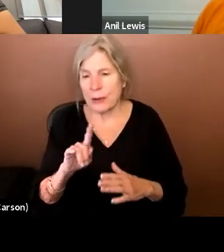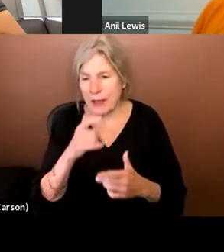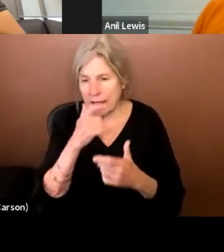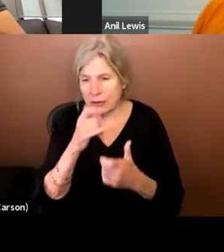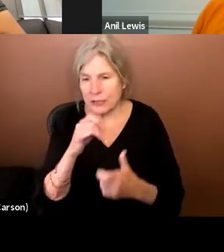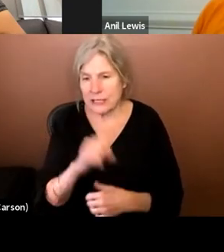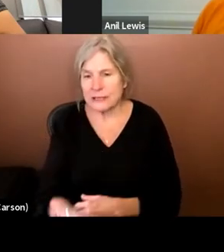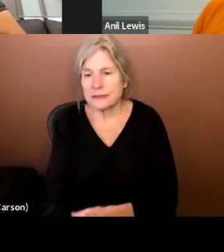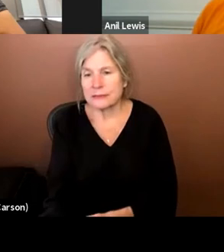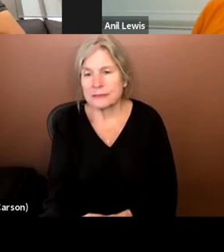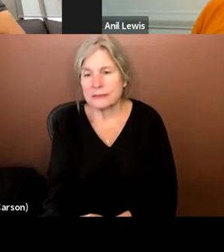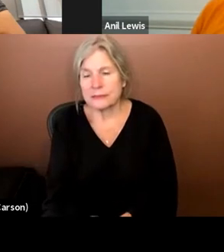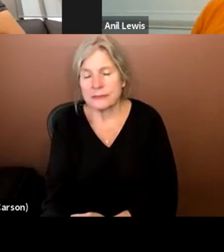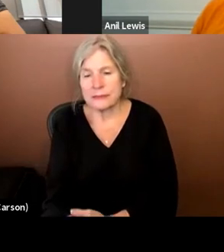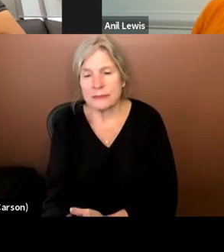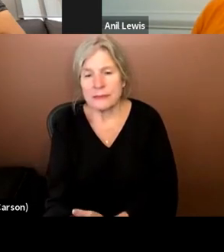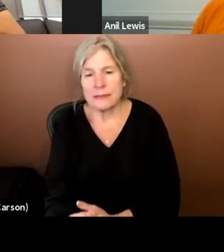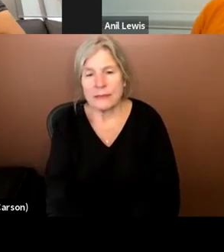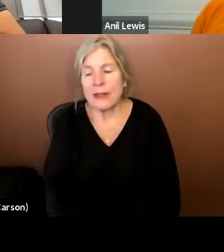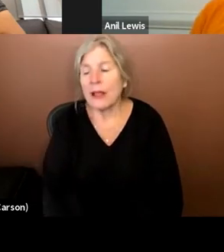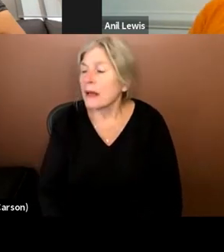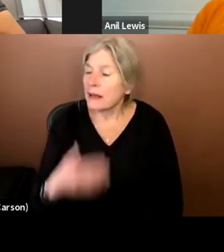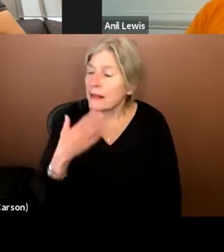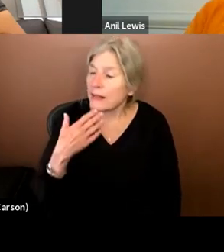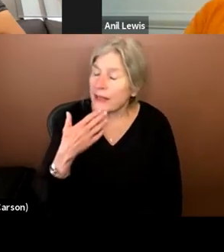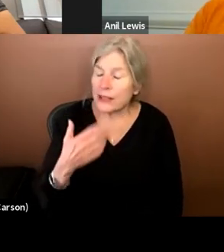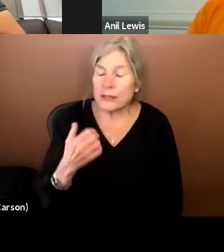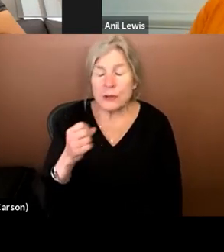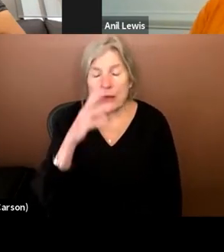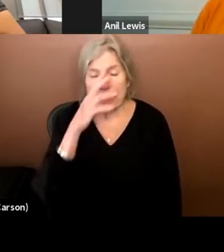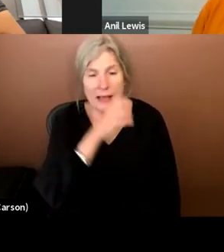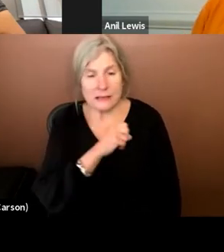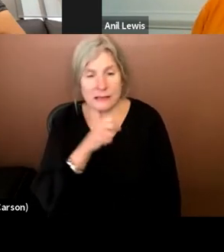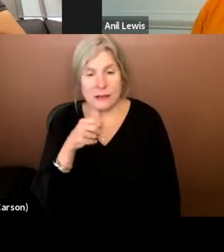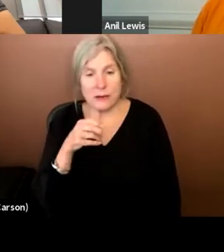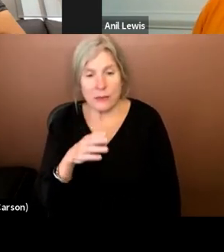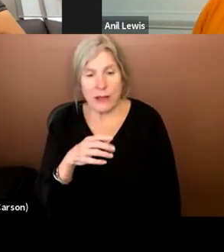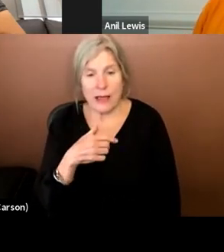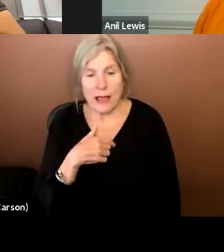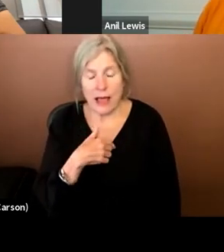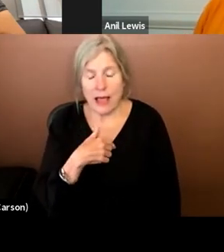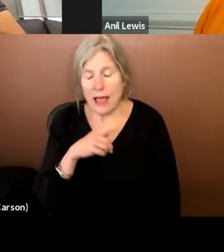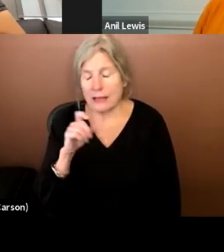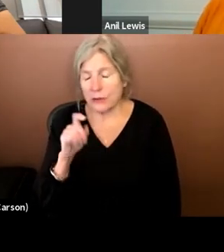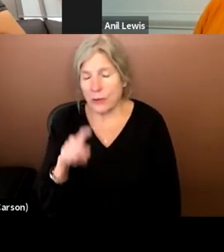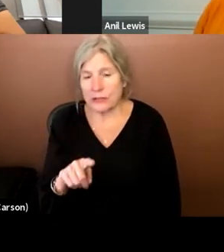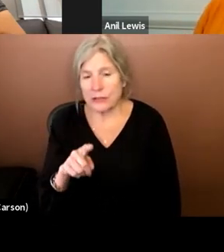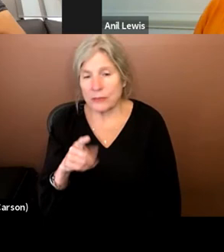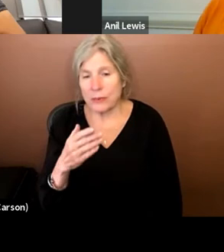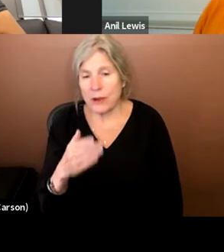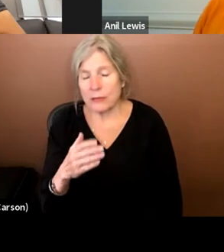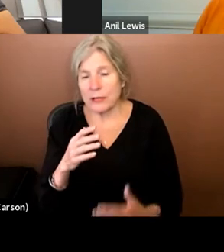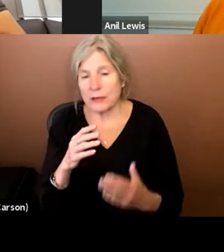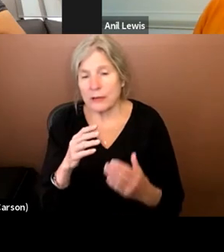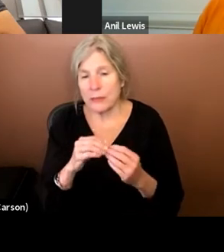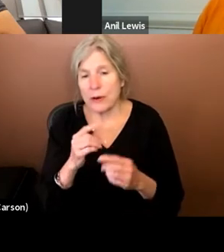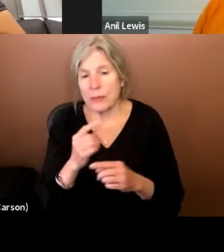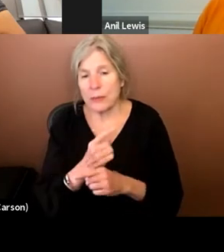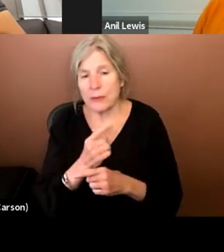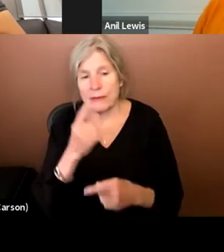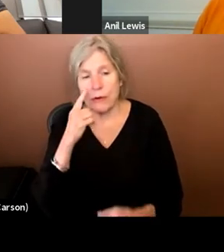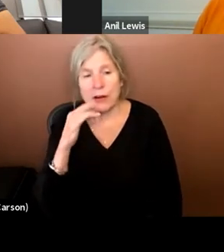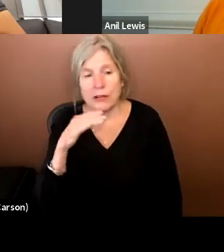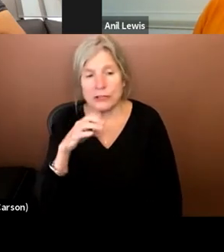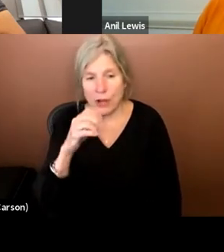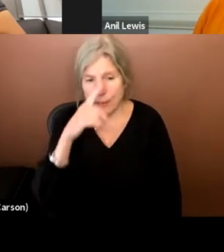sits for sure. Thank you. Thank you. So I guess the way I was framing the question for you is probably more appropriate to Joe because